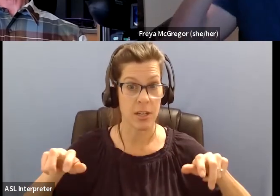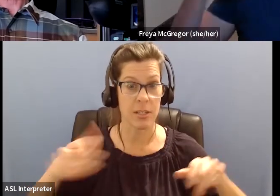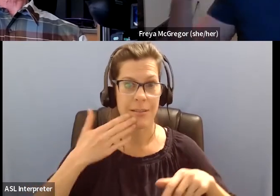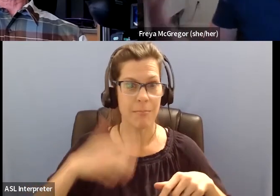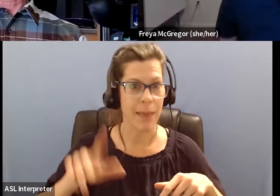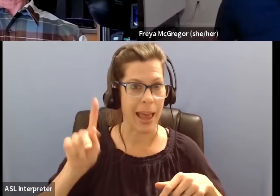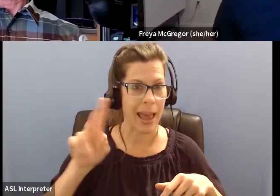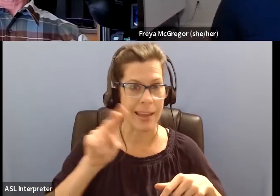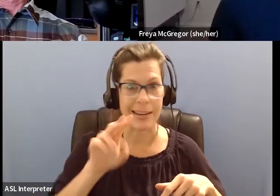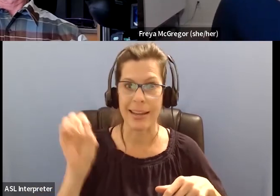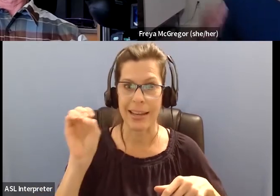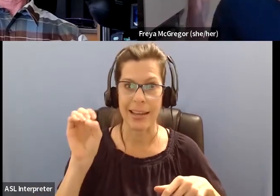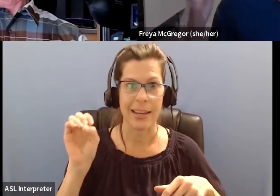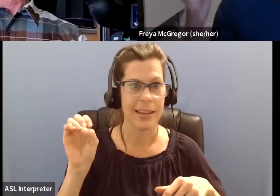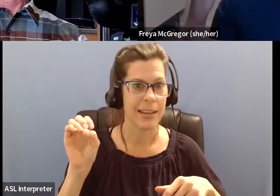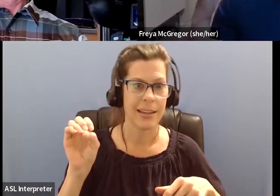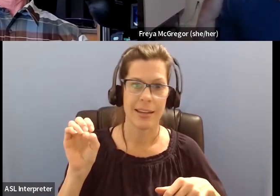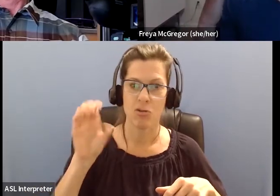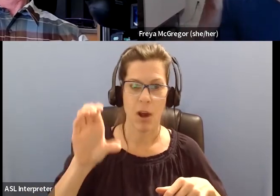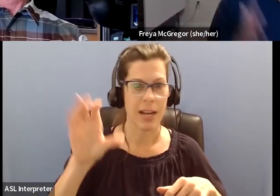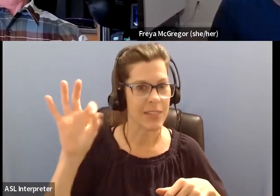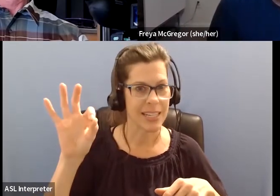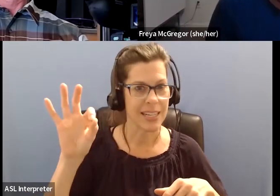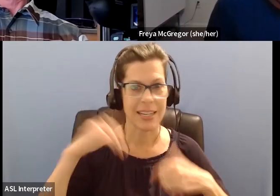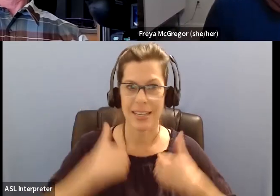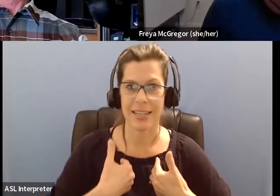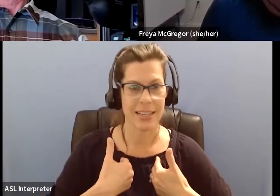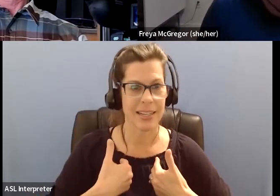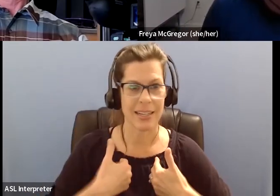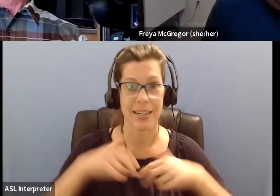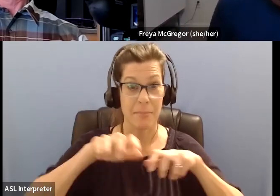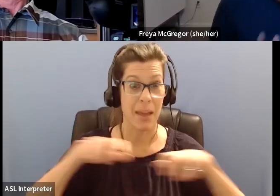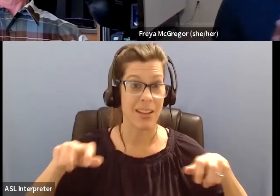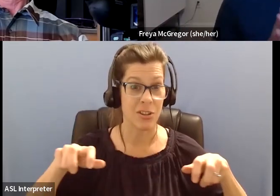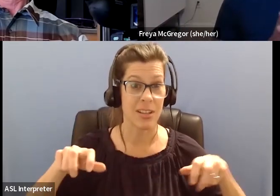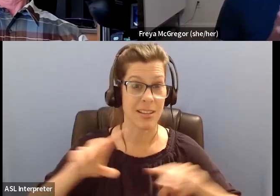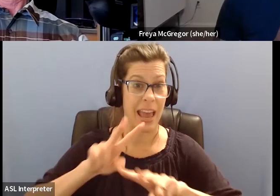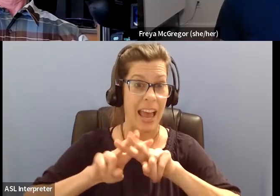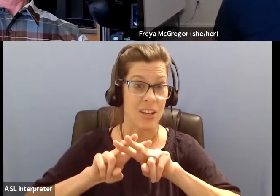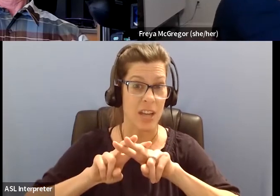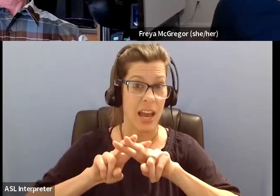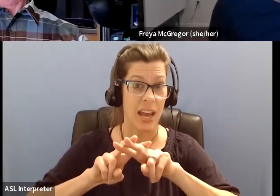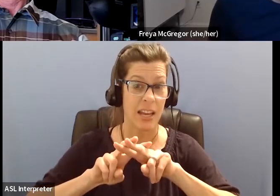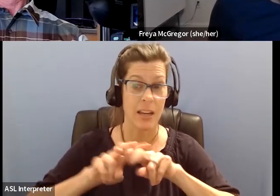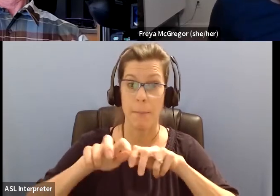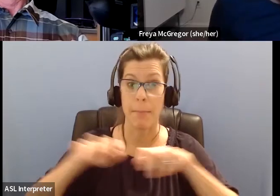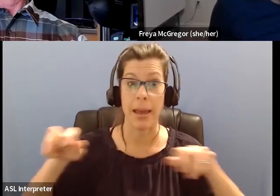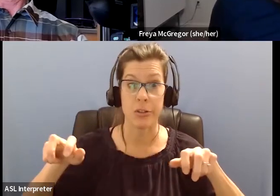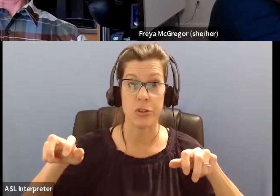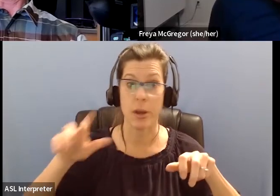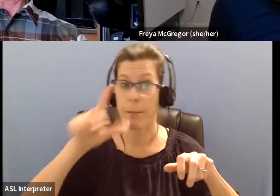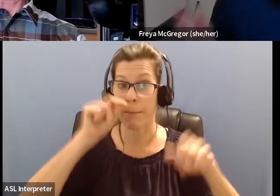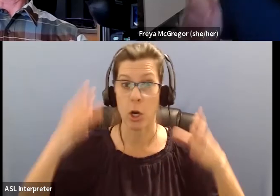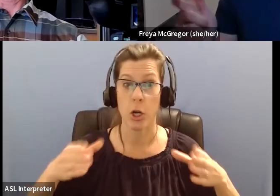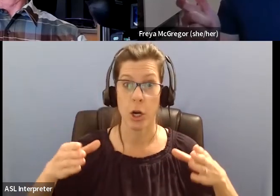people with chronic fatigue and different things. Benches, benches are the best. And so, um, wow. Now I'm getting more ideas for fundraising opportunities.